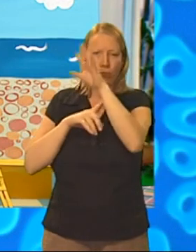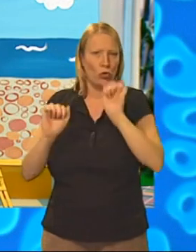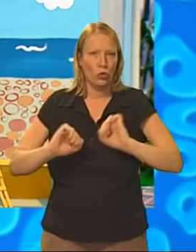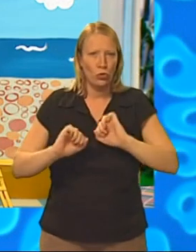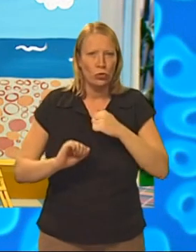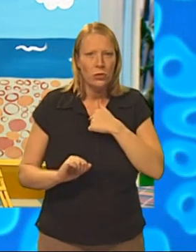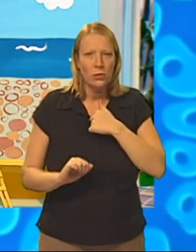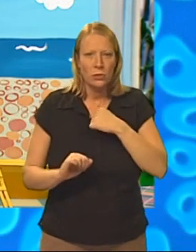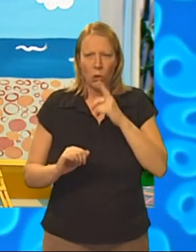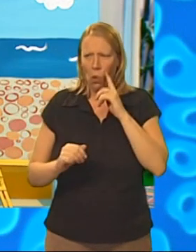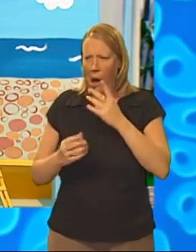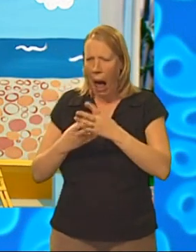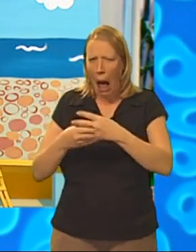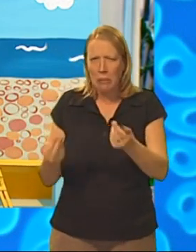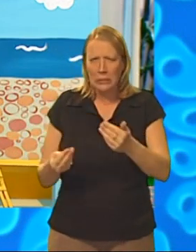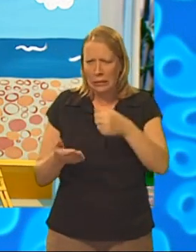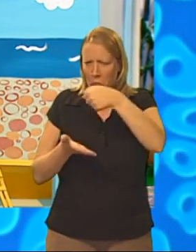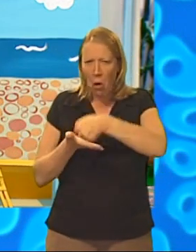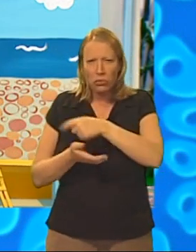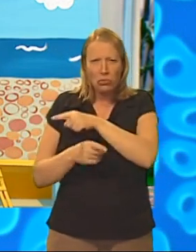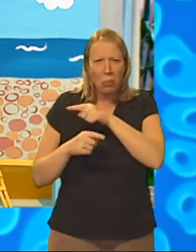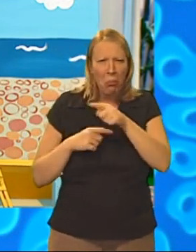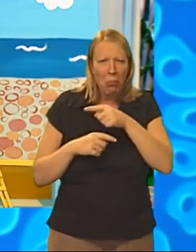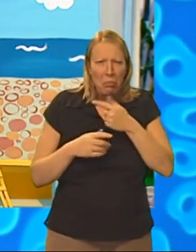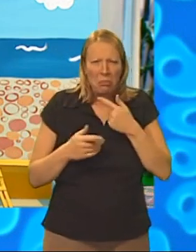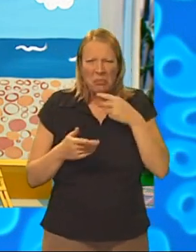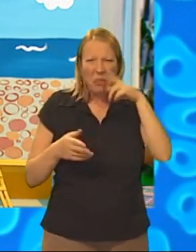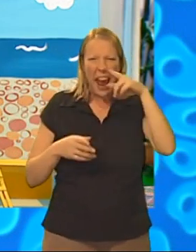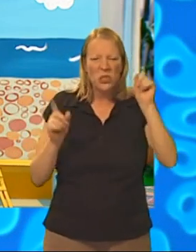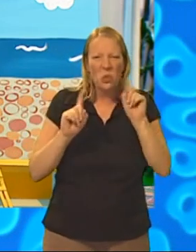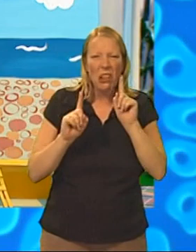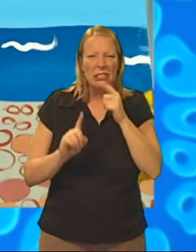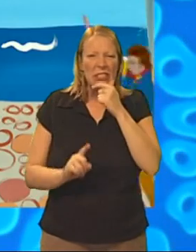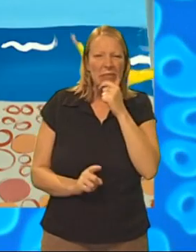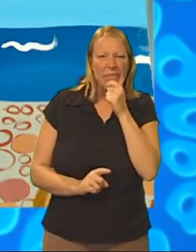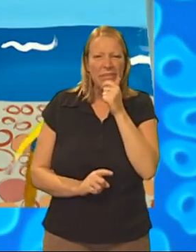But it looks a little bit empty down at the bottom here as well. What can I paint in there?